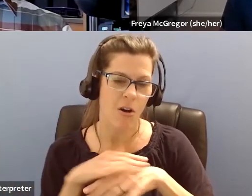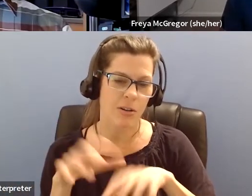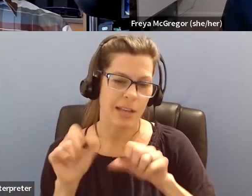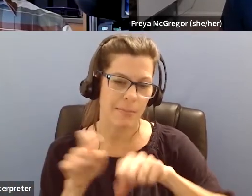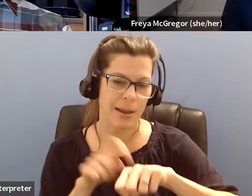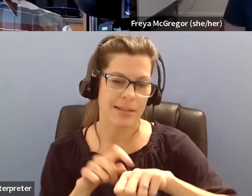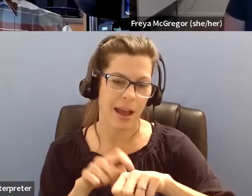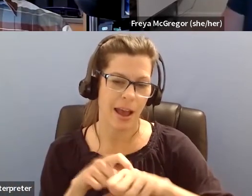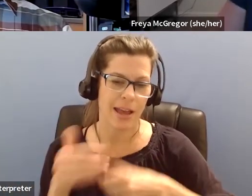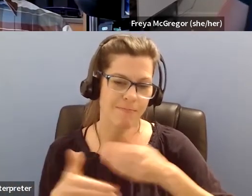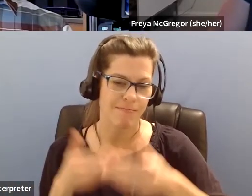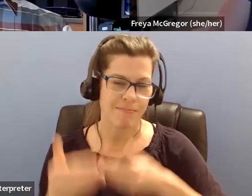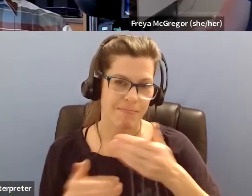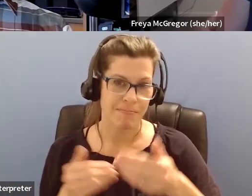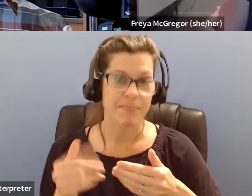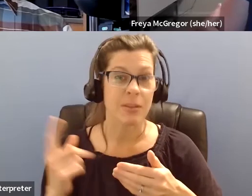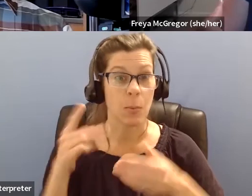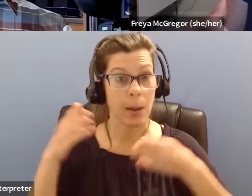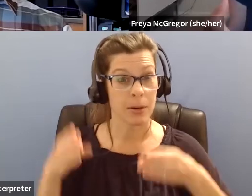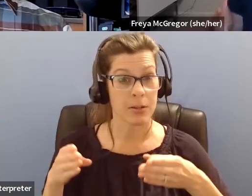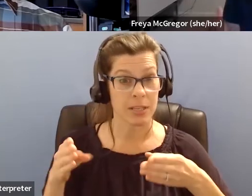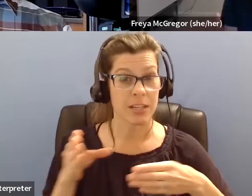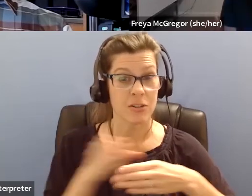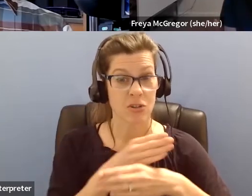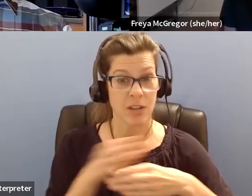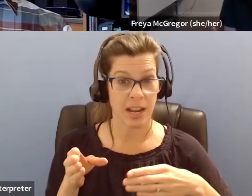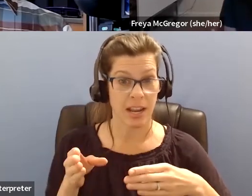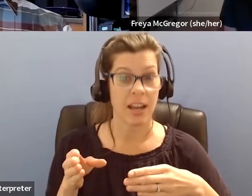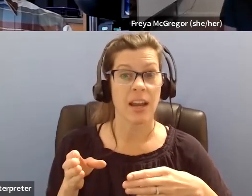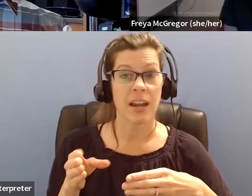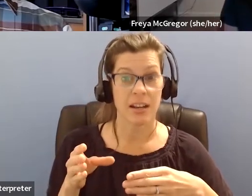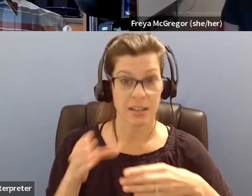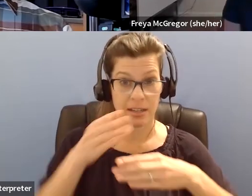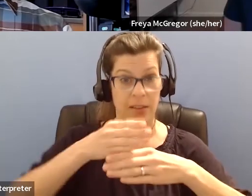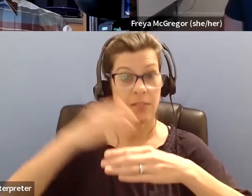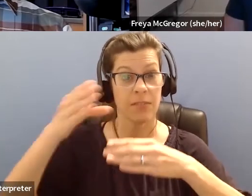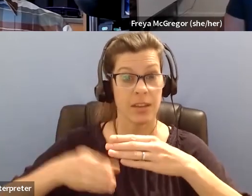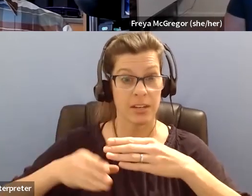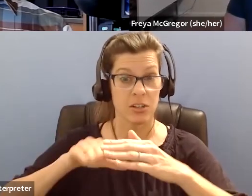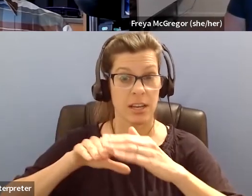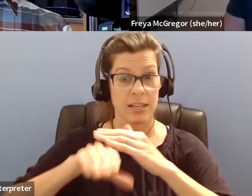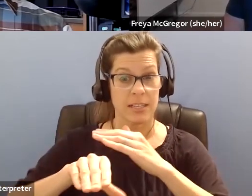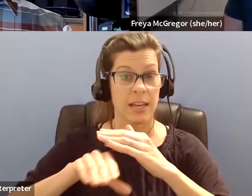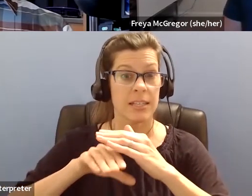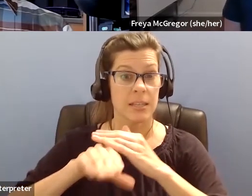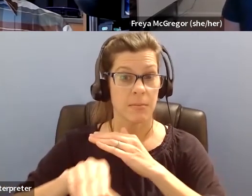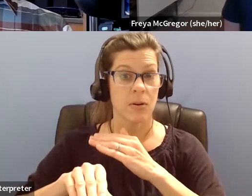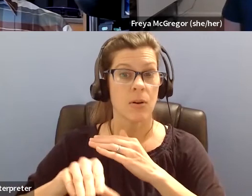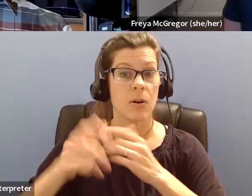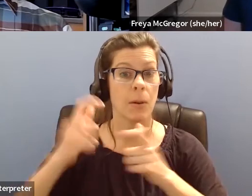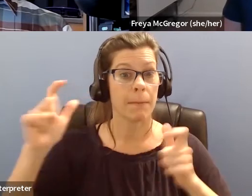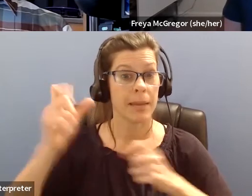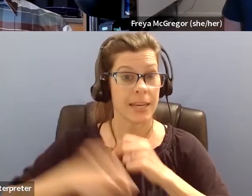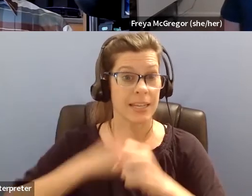I see that Deborah just shared. That, that, um, that they completed an accessible, a mid-Atlantic accessible big year in 2017.